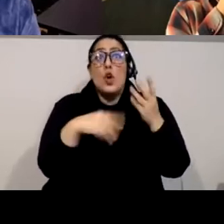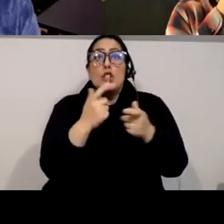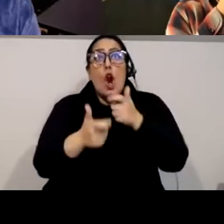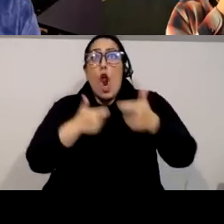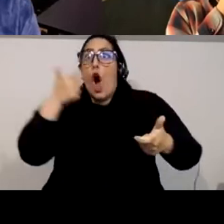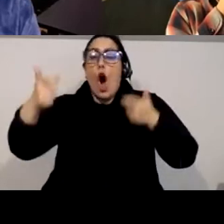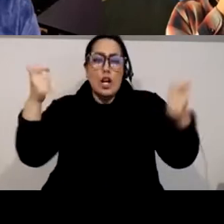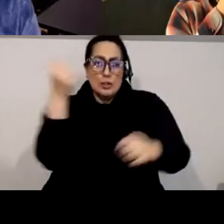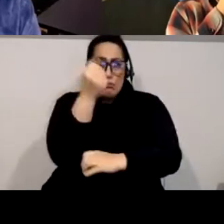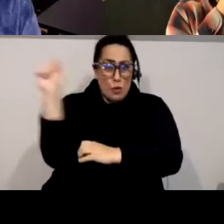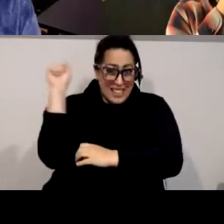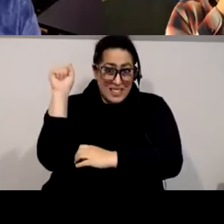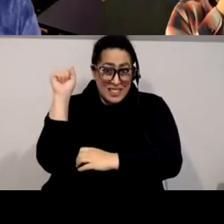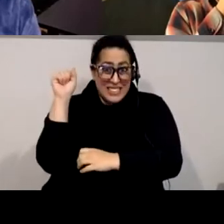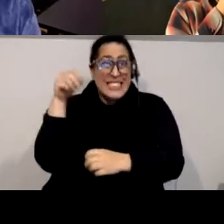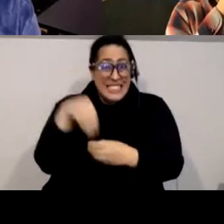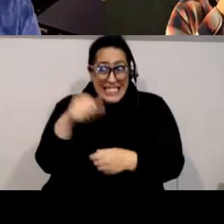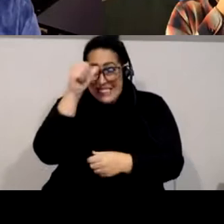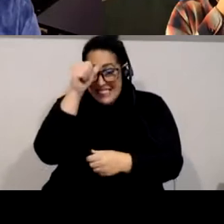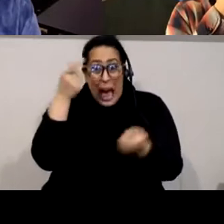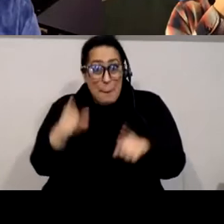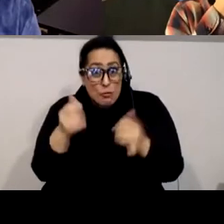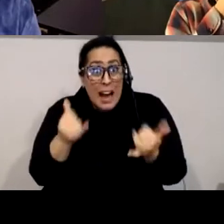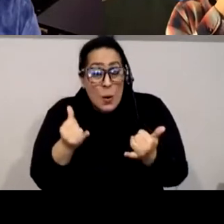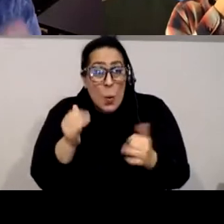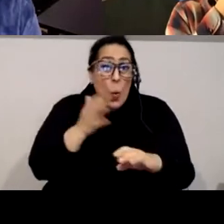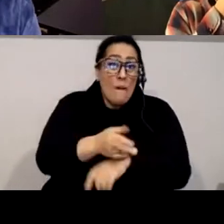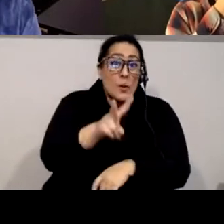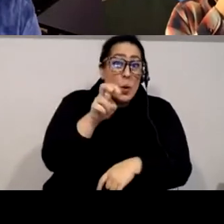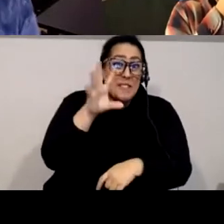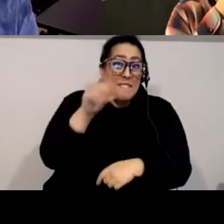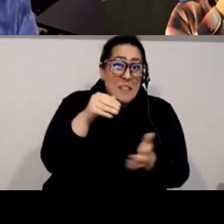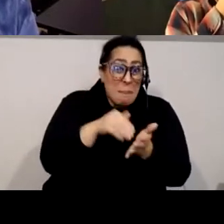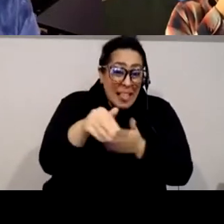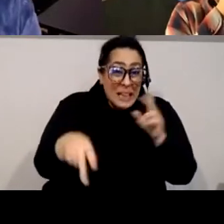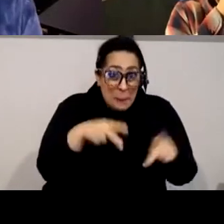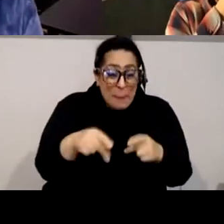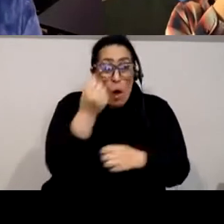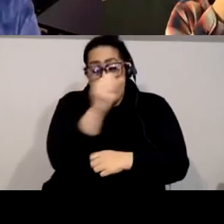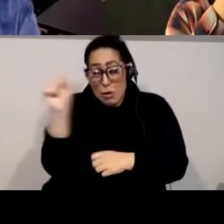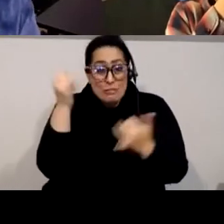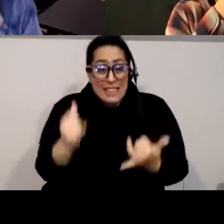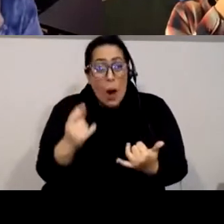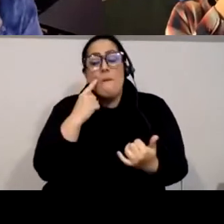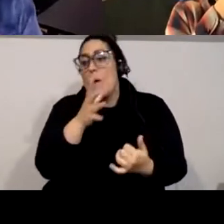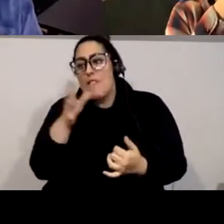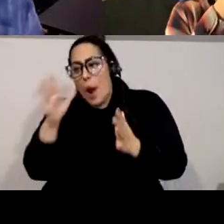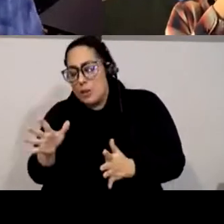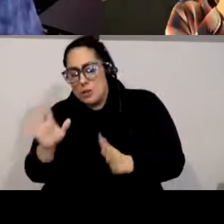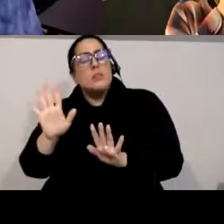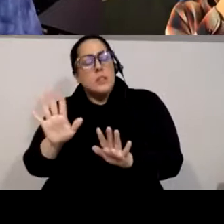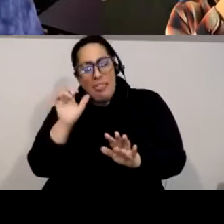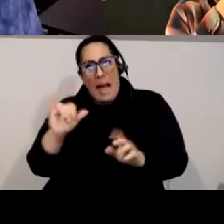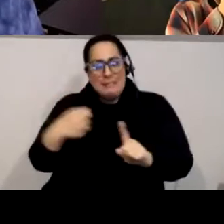250 um million people are protesting for farmers uh which is a whole other topic but um